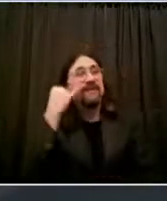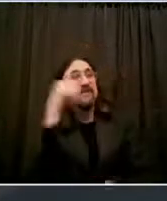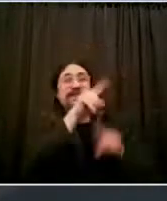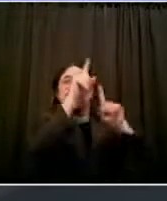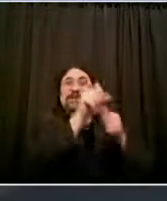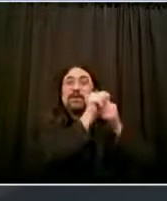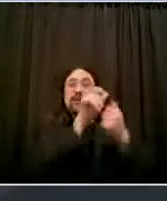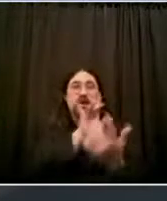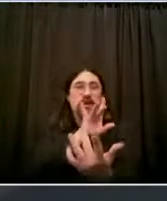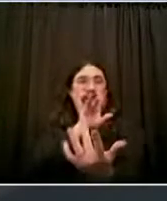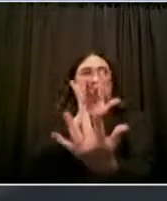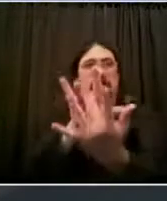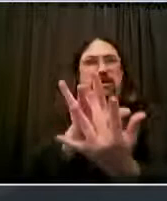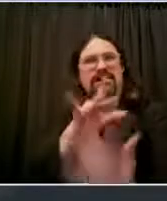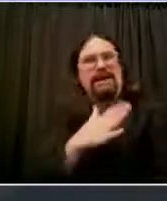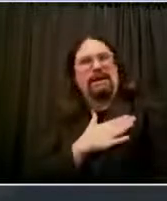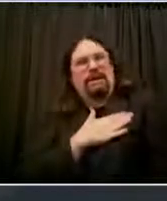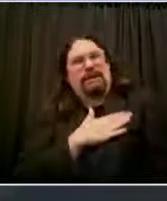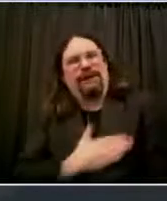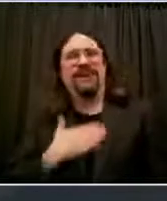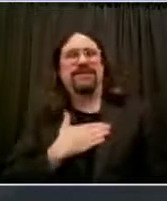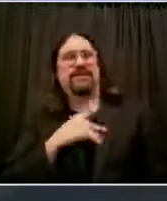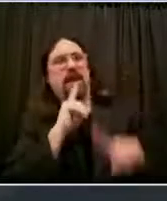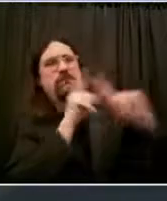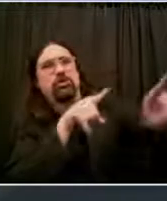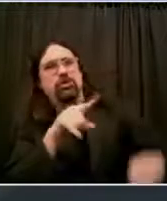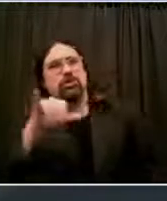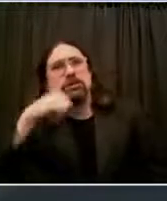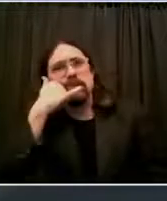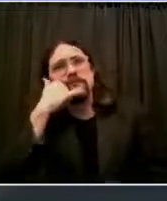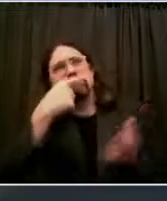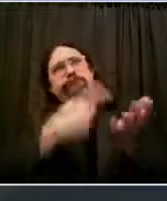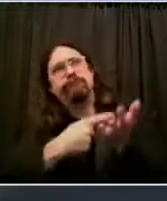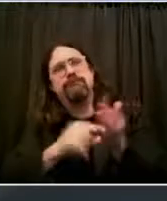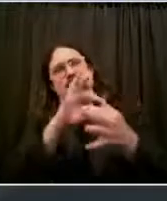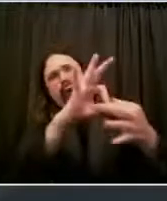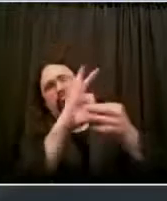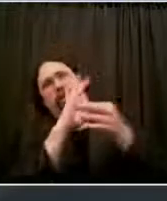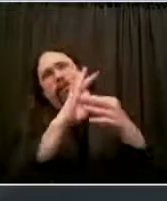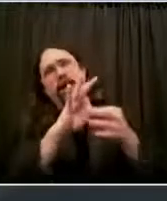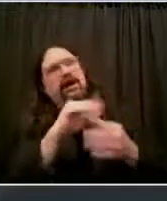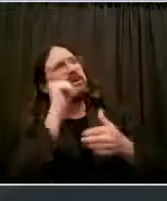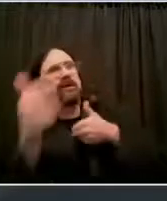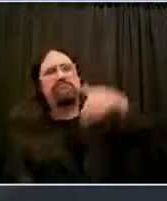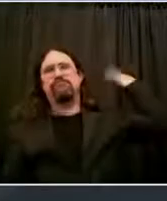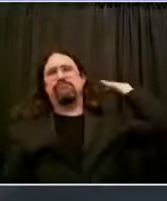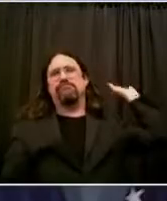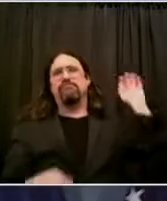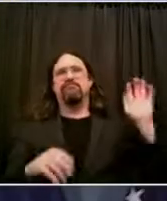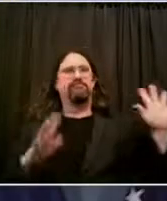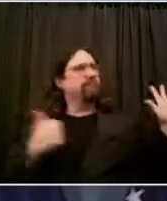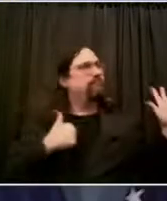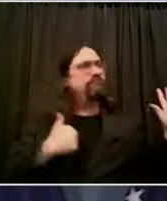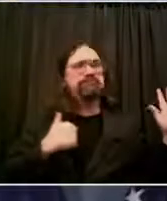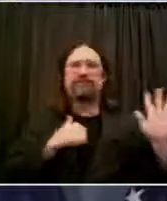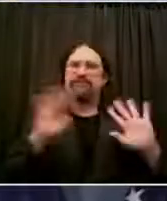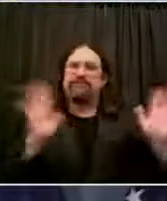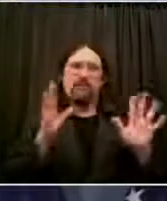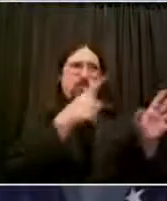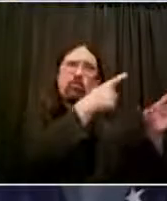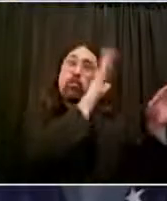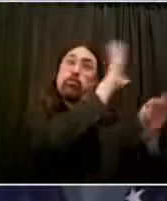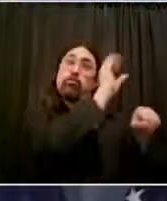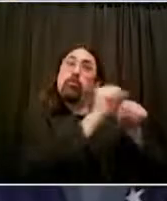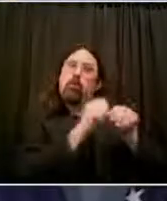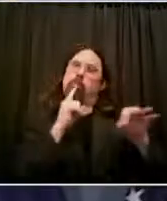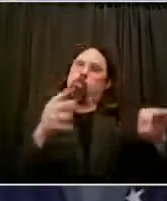An extraordinary day for New York City. A few words in Spanish. ... ... ... ...